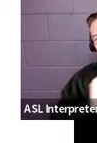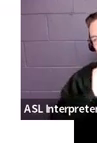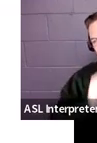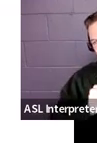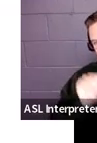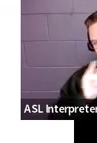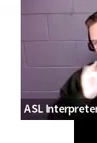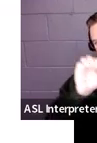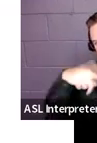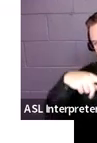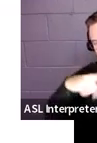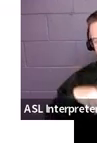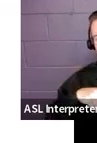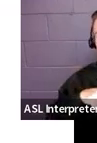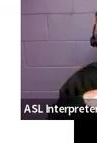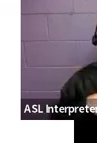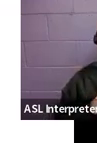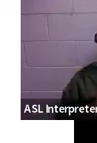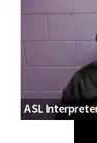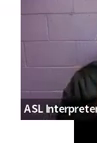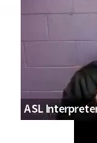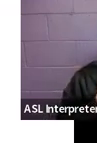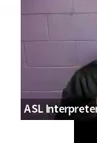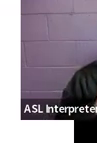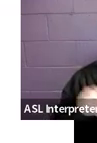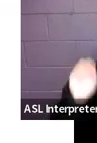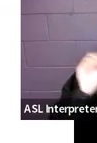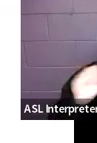and the frequency for the OT consult.